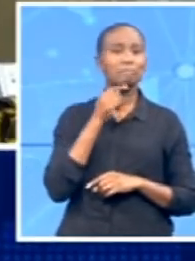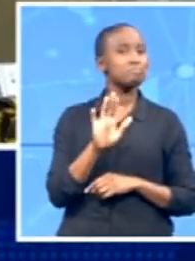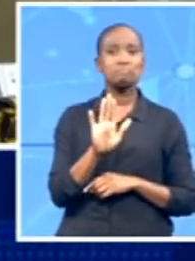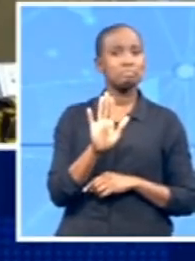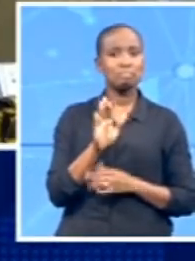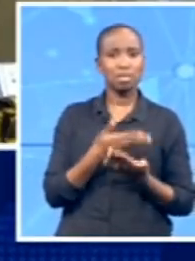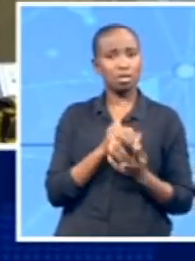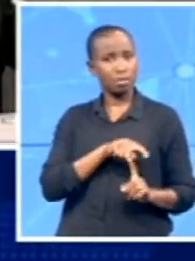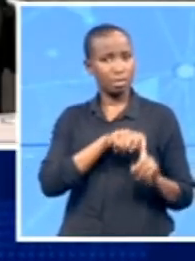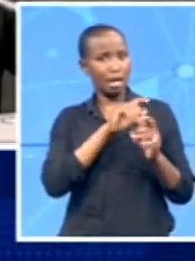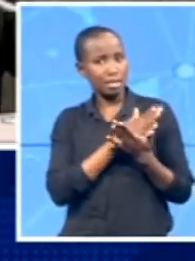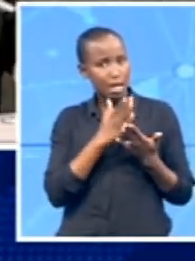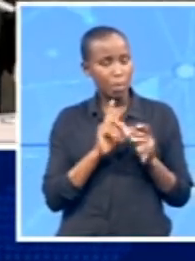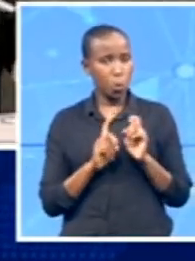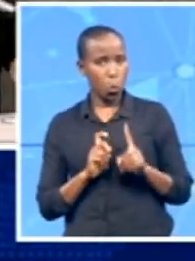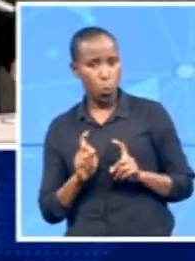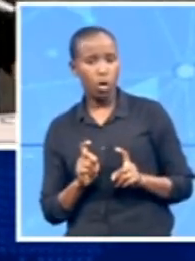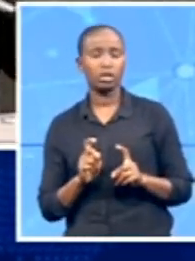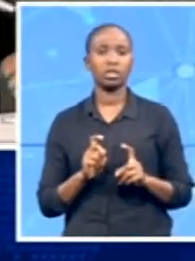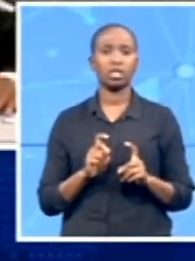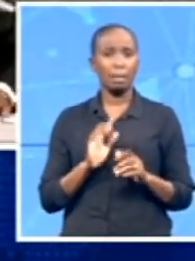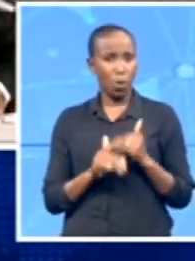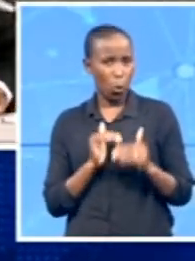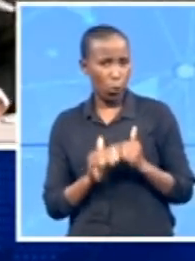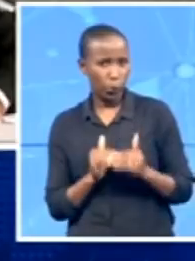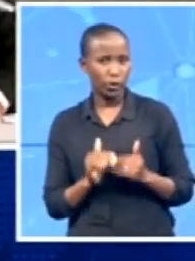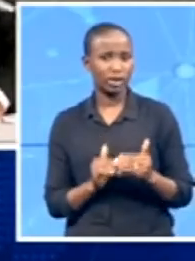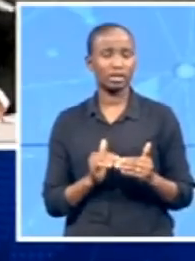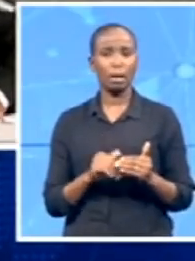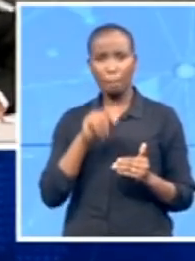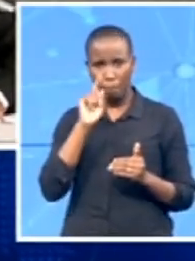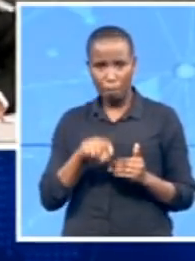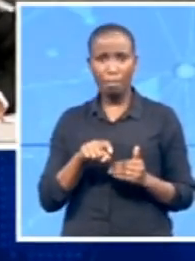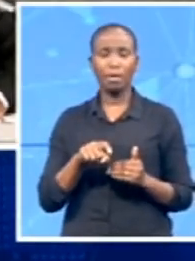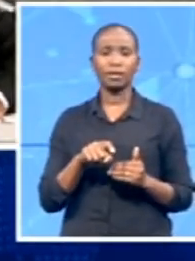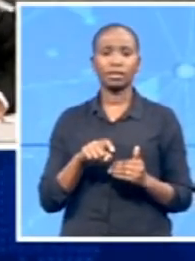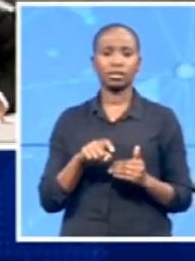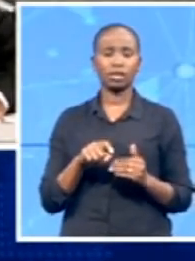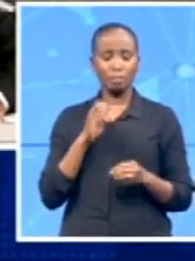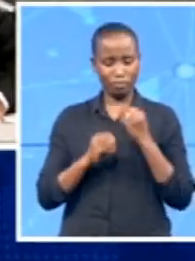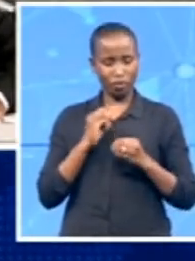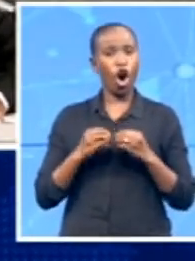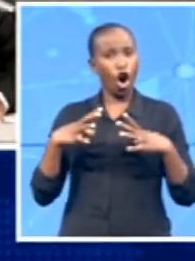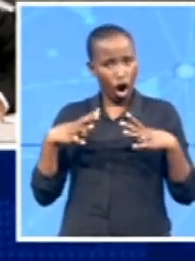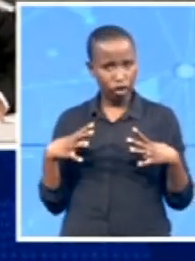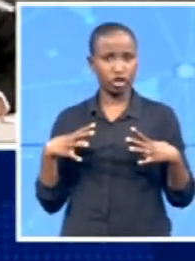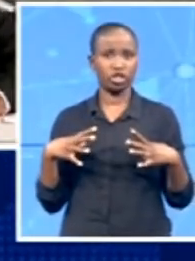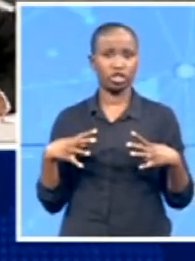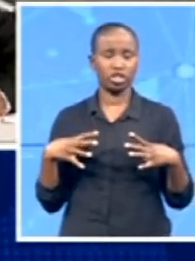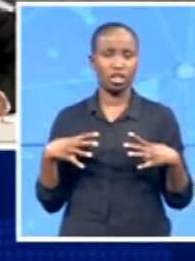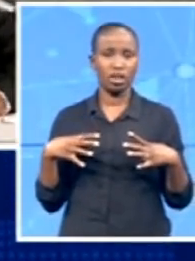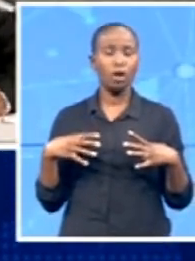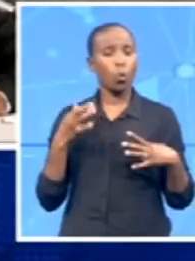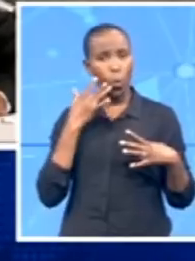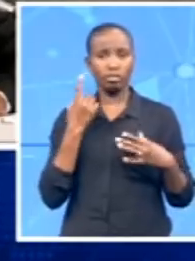processes should have been put into place before, you know, they went into these interviews to ensure this doesn't